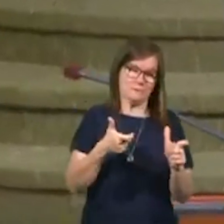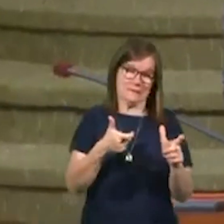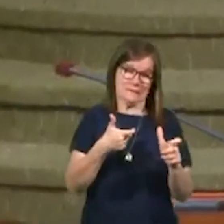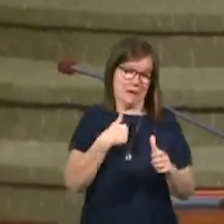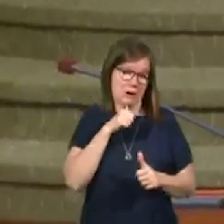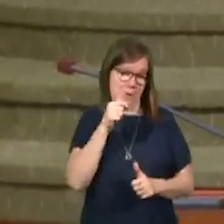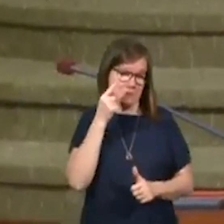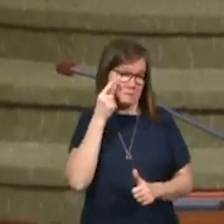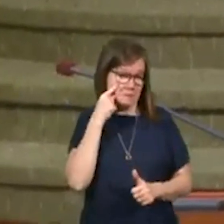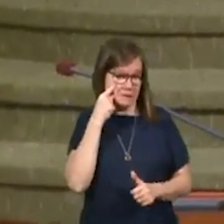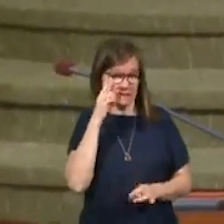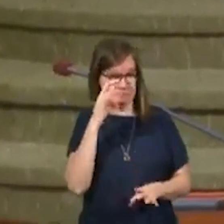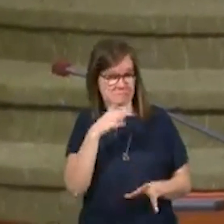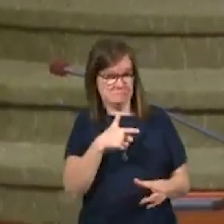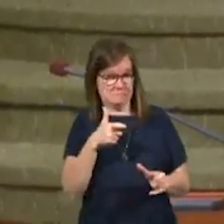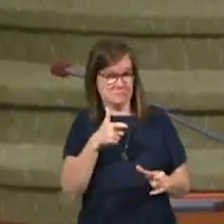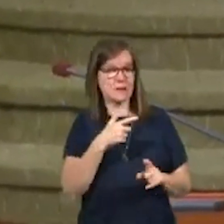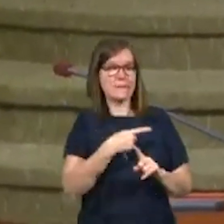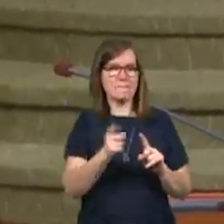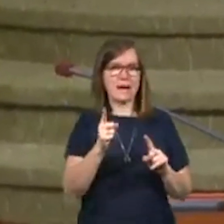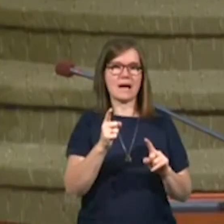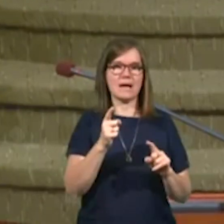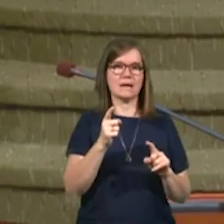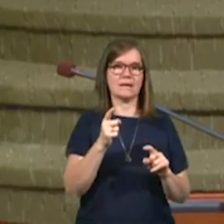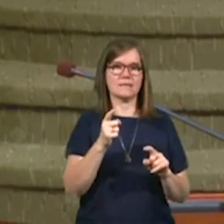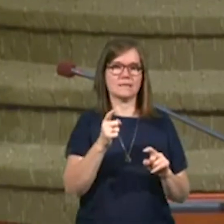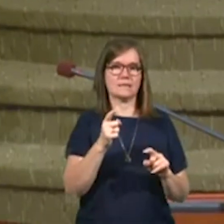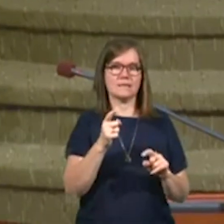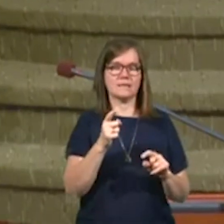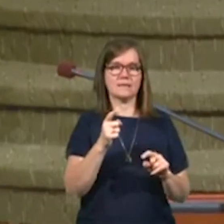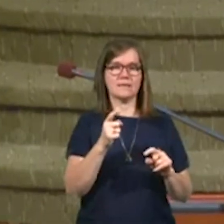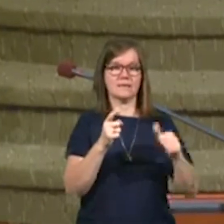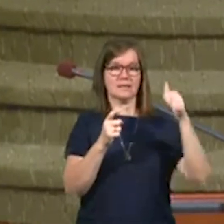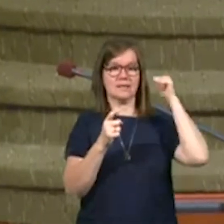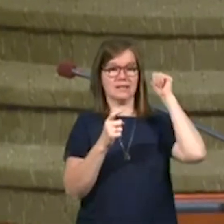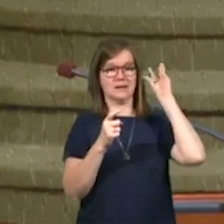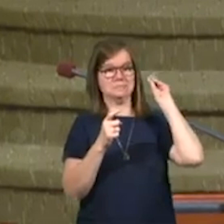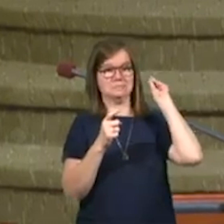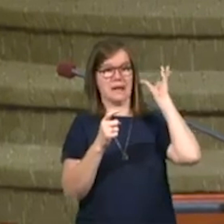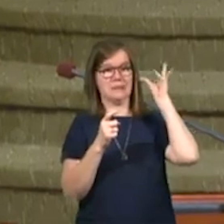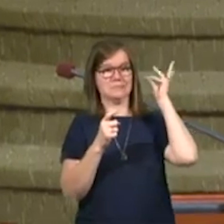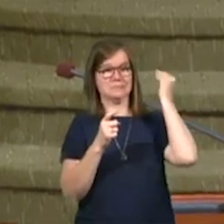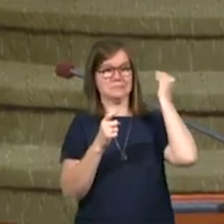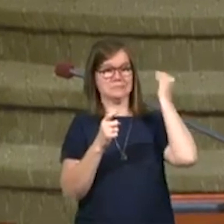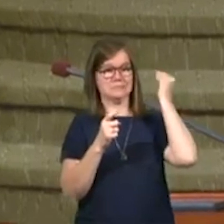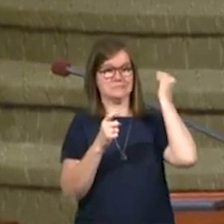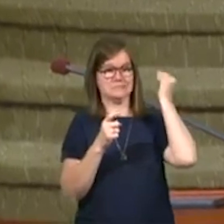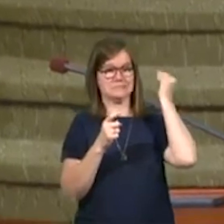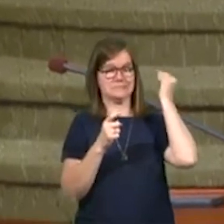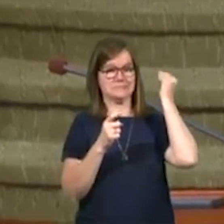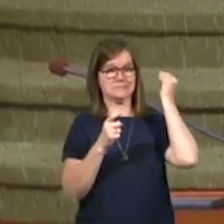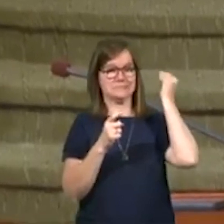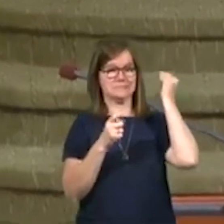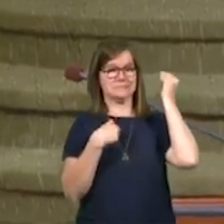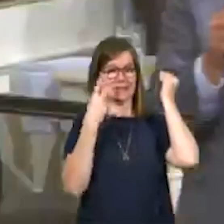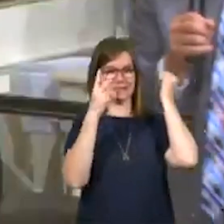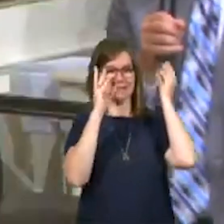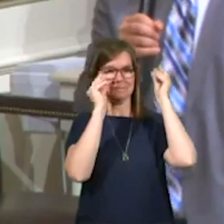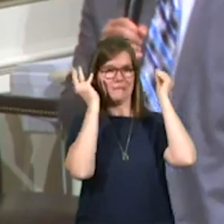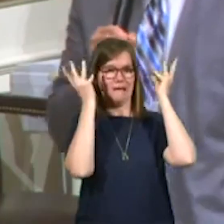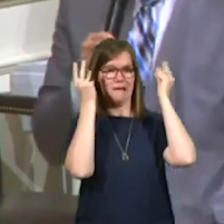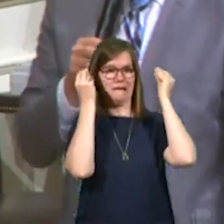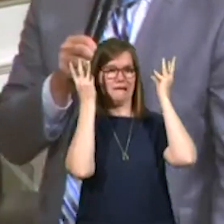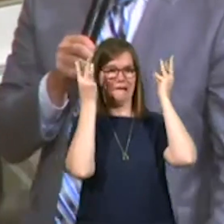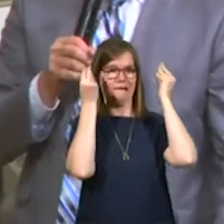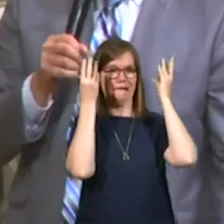I don't think I was going too fast, but all of a sudden, the road behind me lights up. Boop, boop, boop. I start to see the flashing lights.